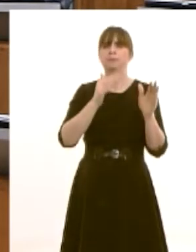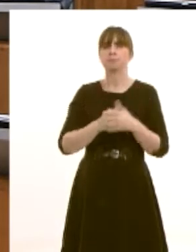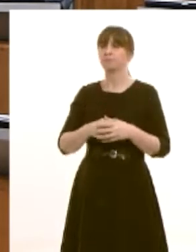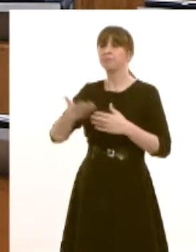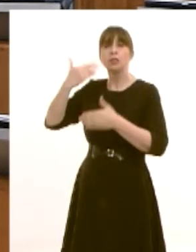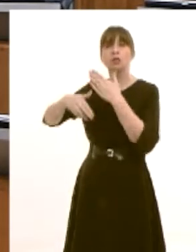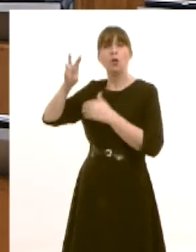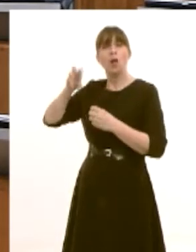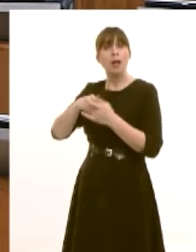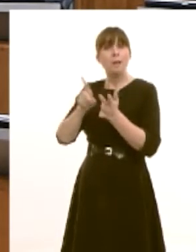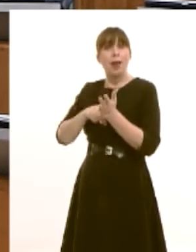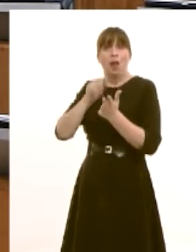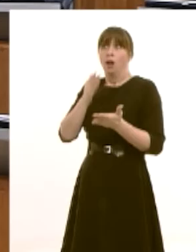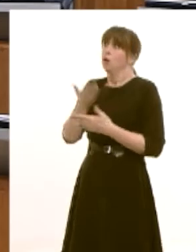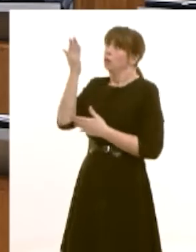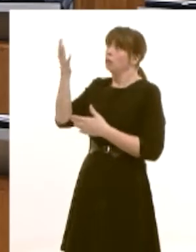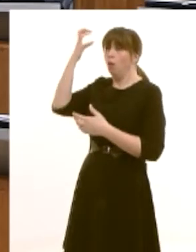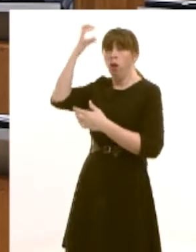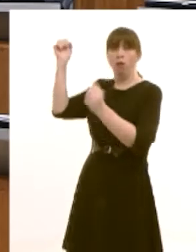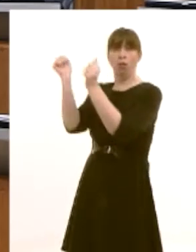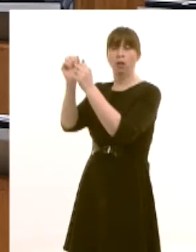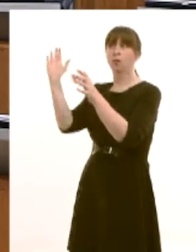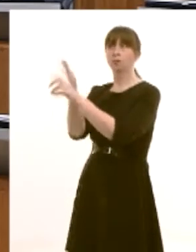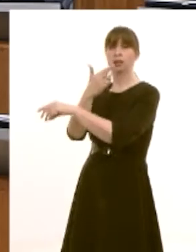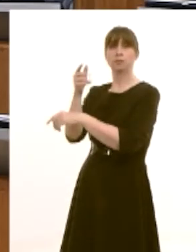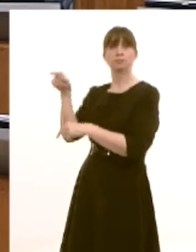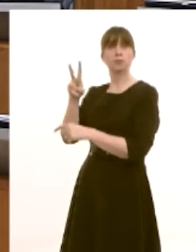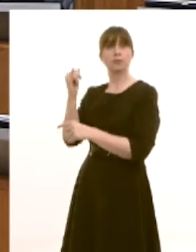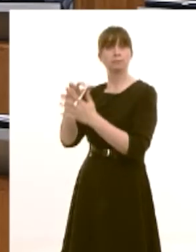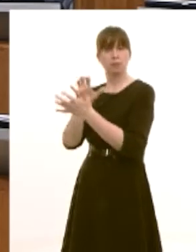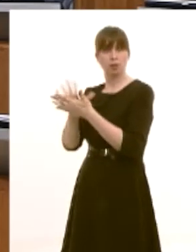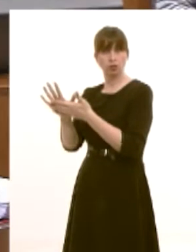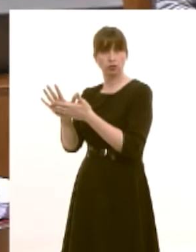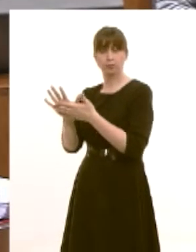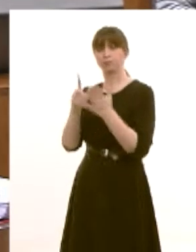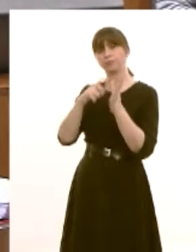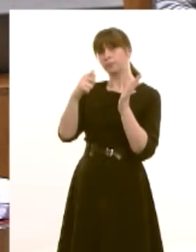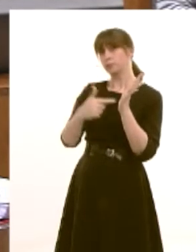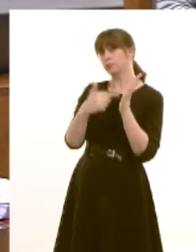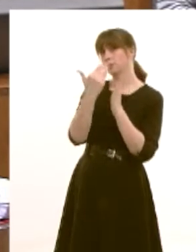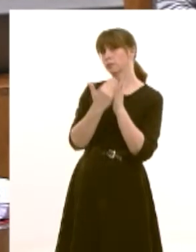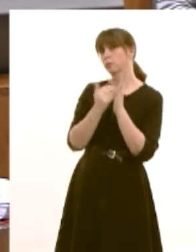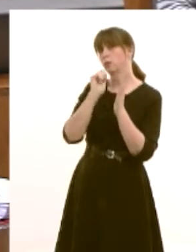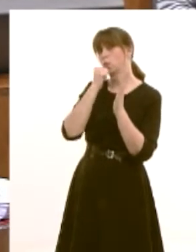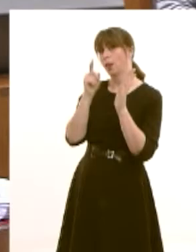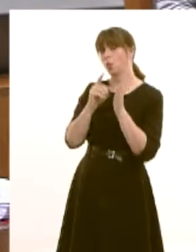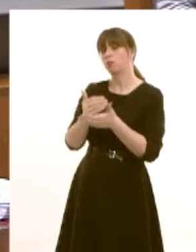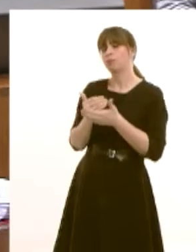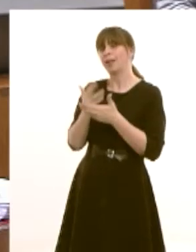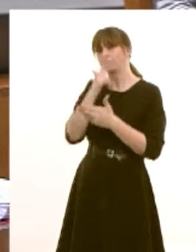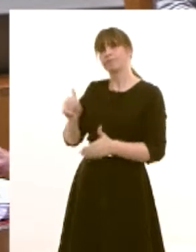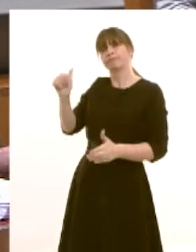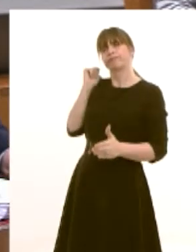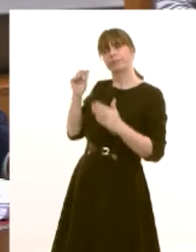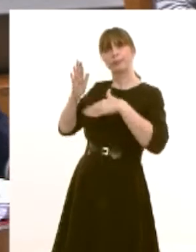to receive royal assent on the 21st of march the act of course will afford greater protection to historic buildings